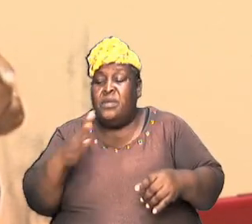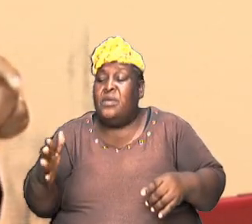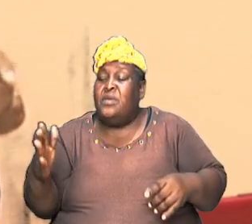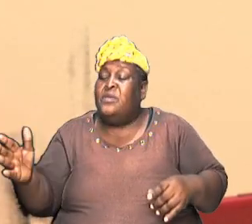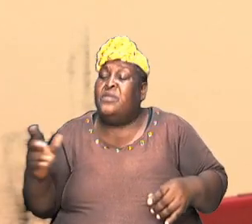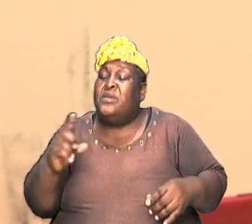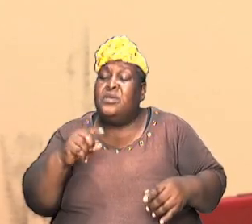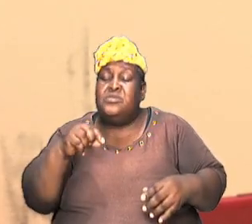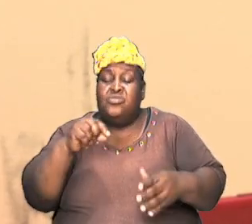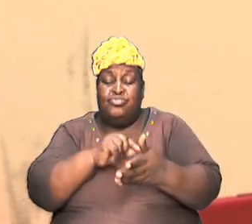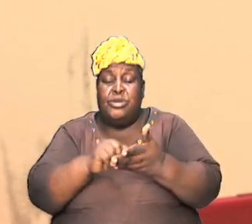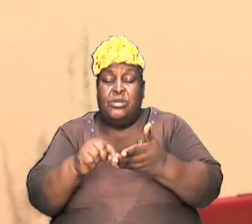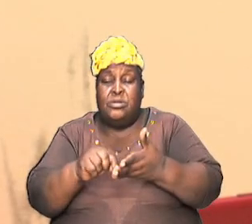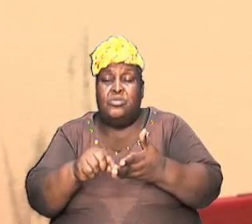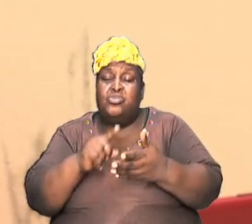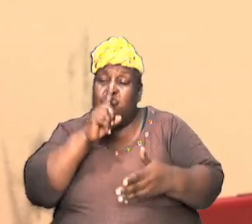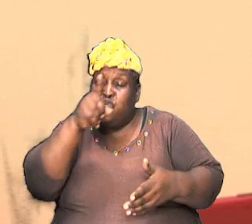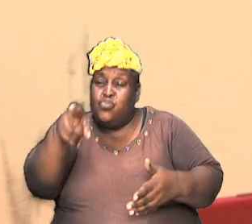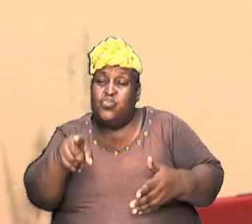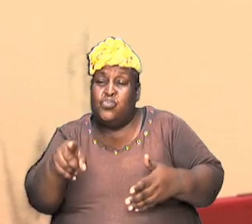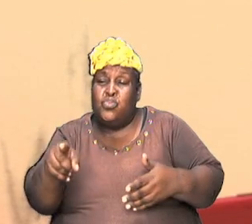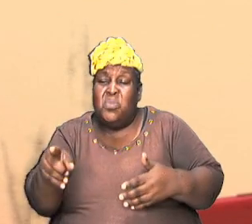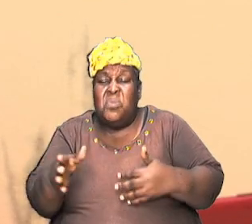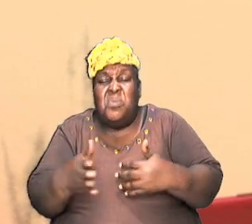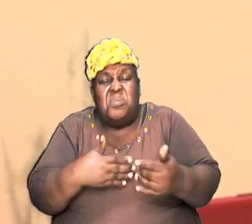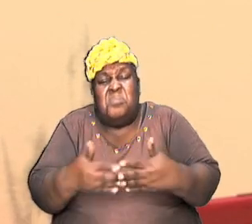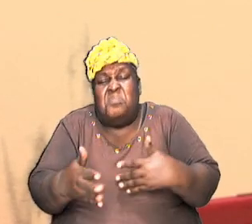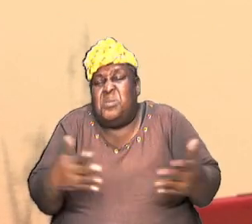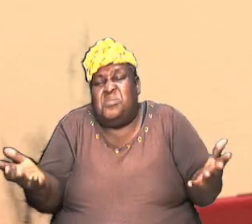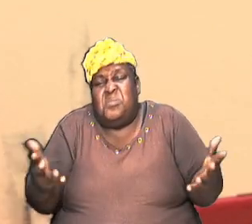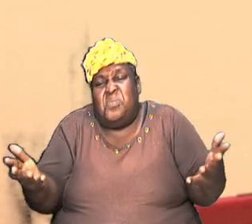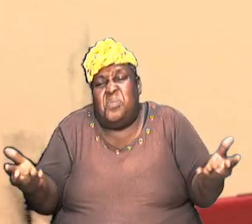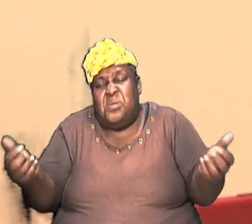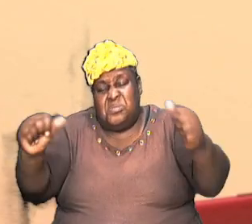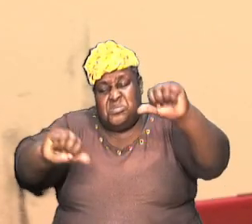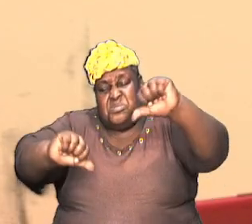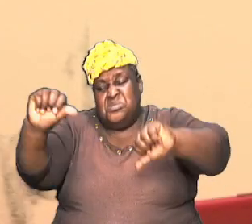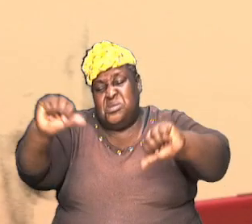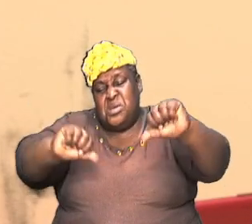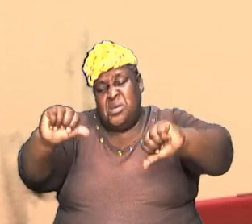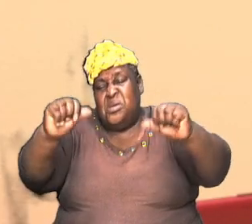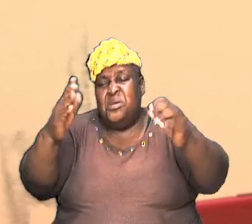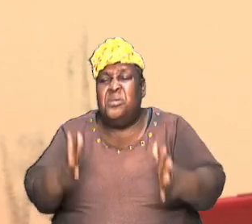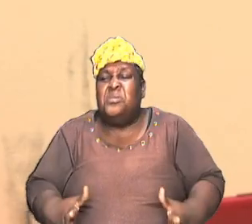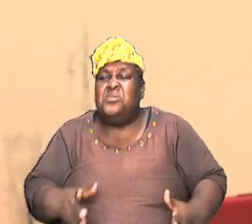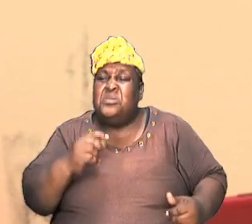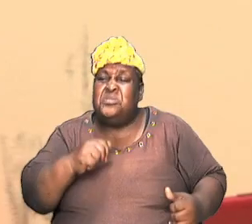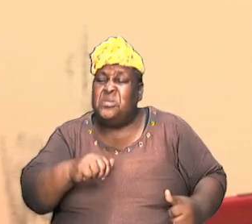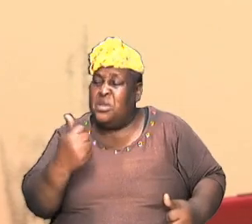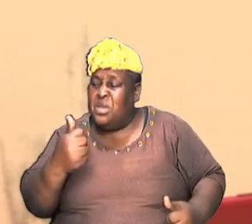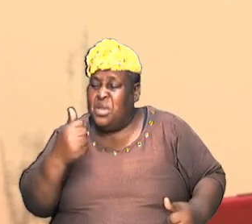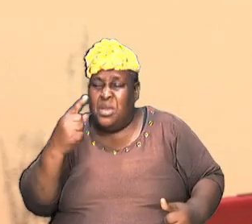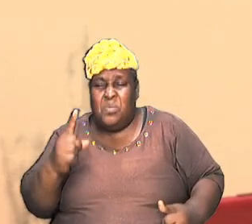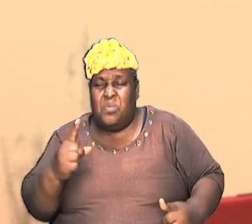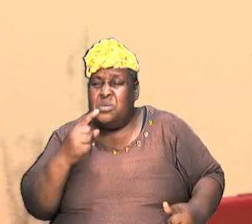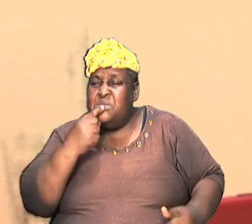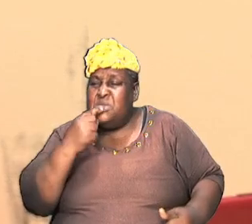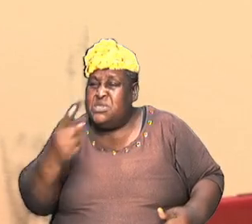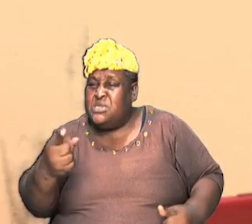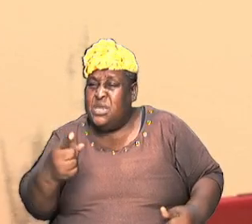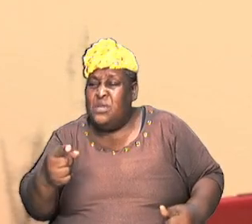true. It doesn't matter what the scientists or anybody say. The word of God is true.